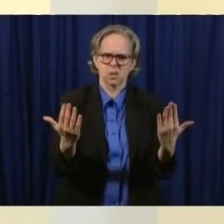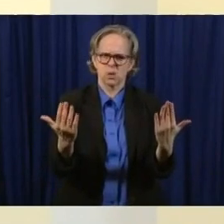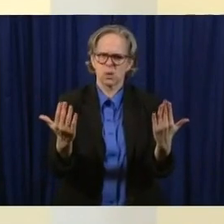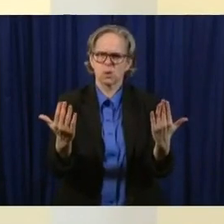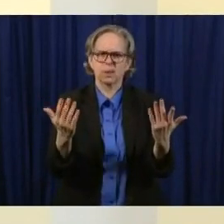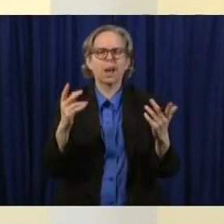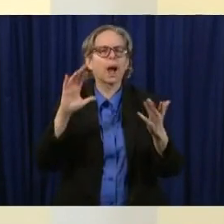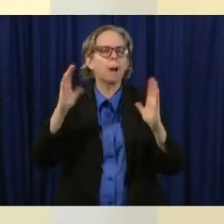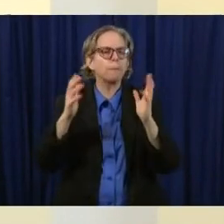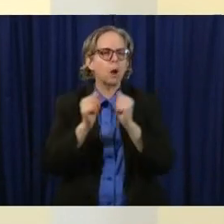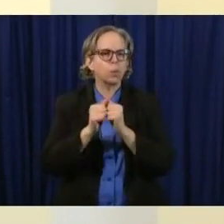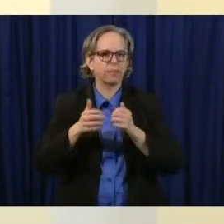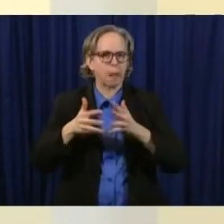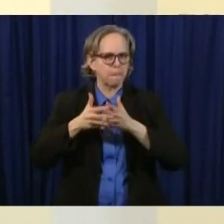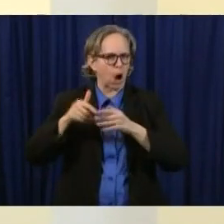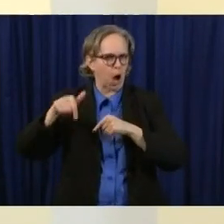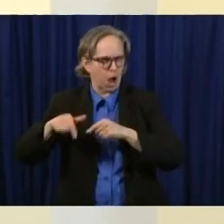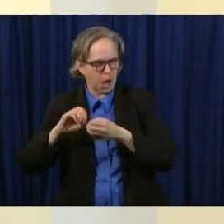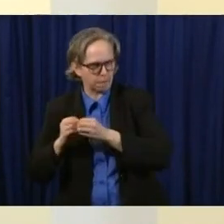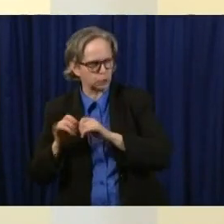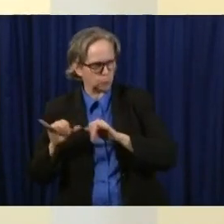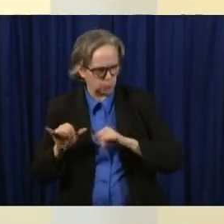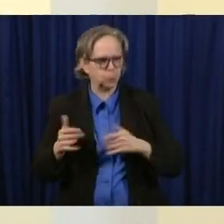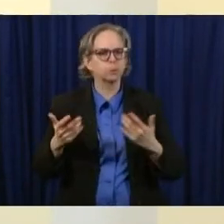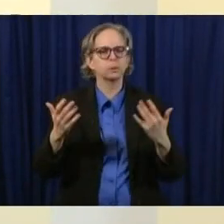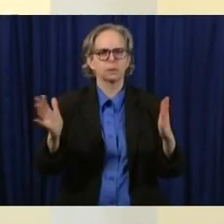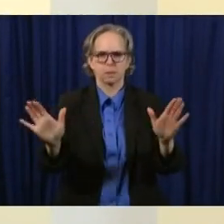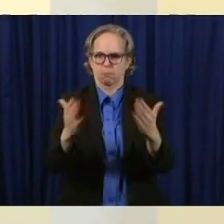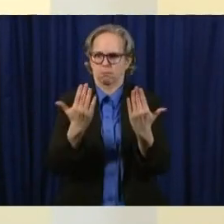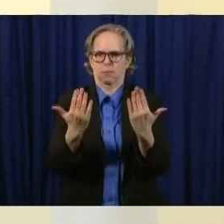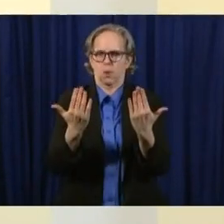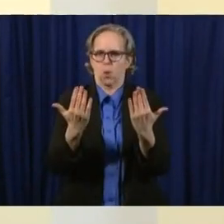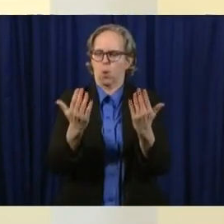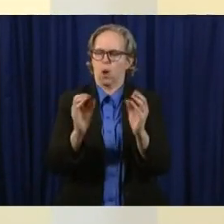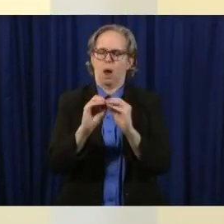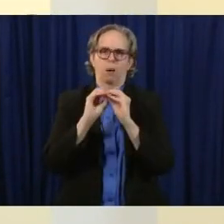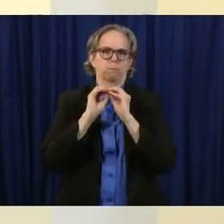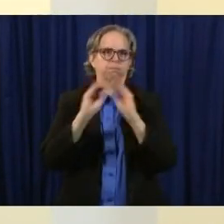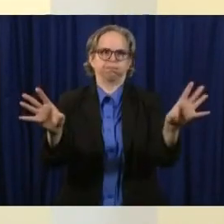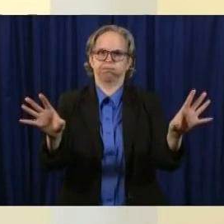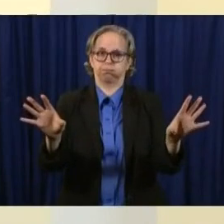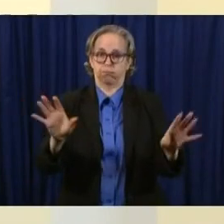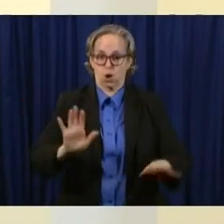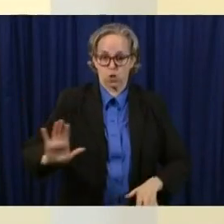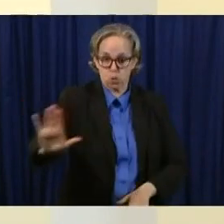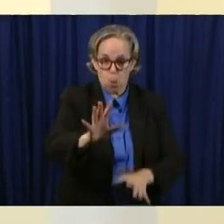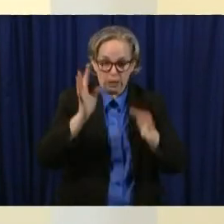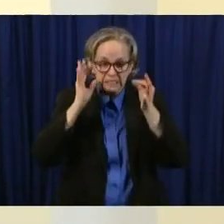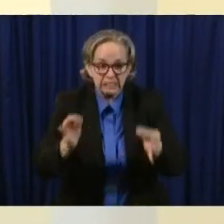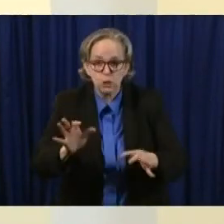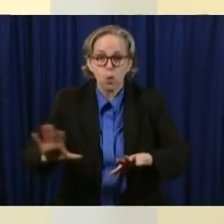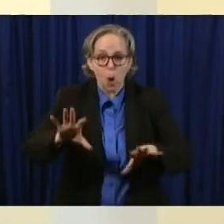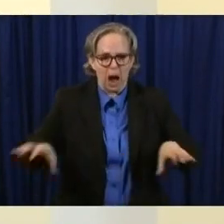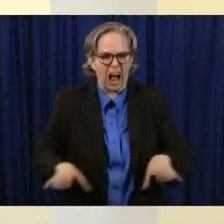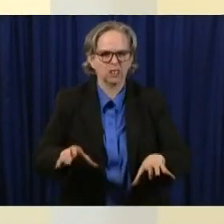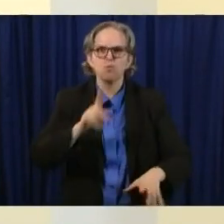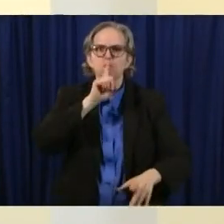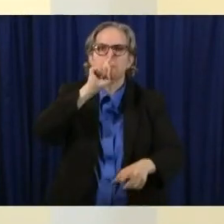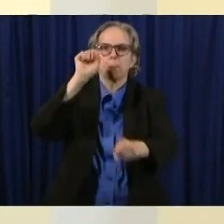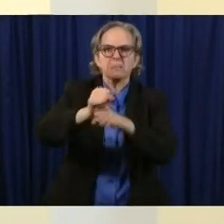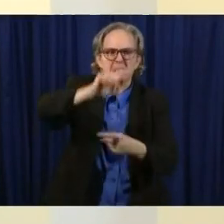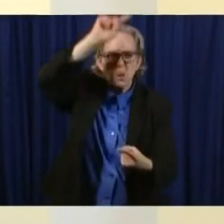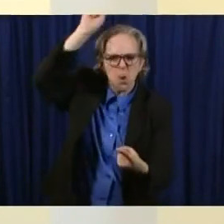ohioans did together drastically decreased our illness and it drastically decreased our deaths compared